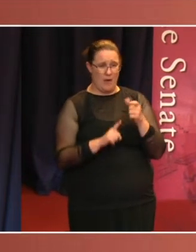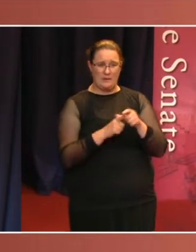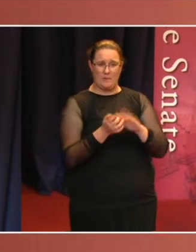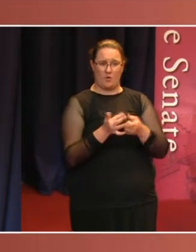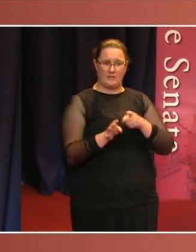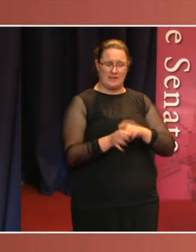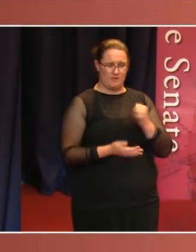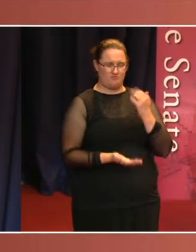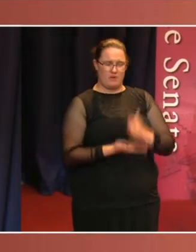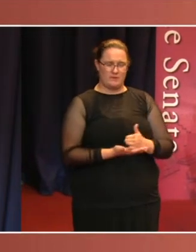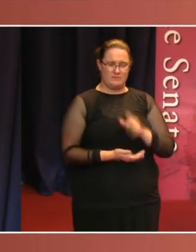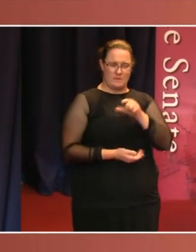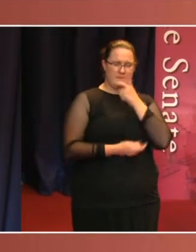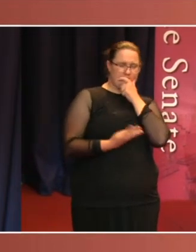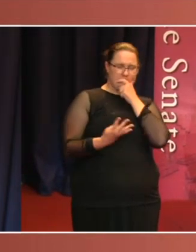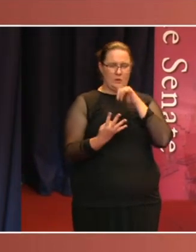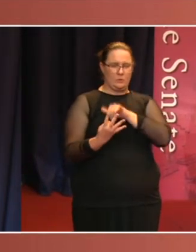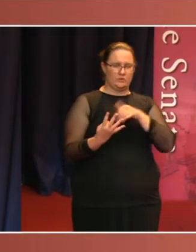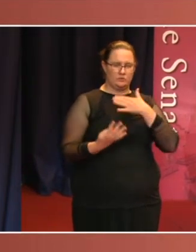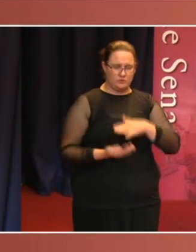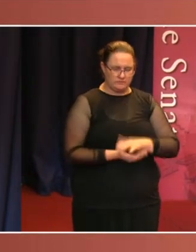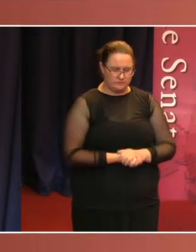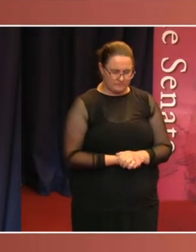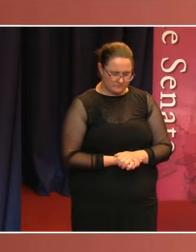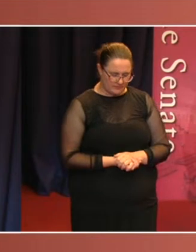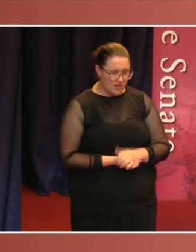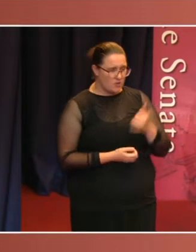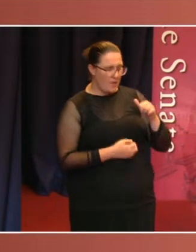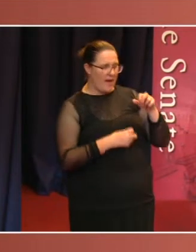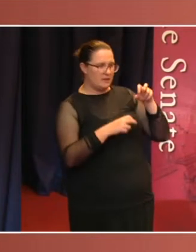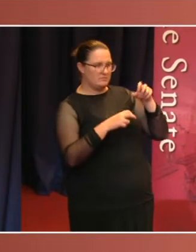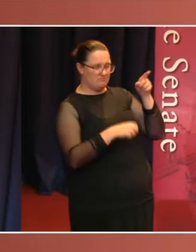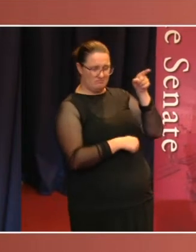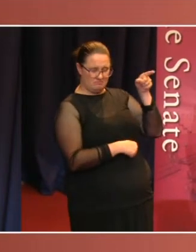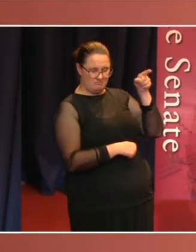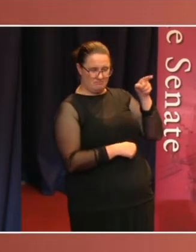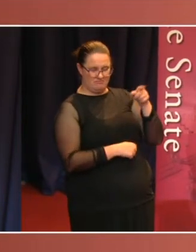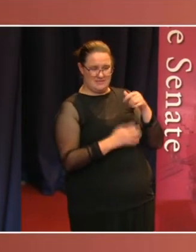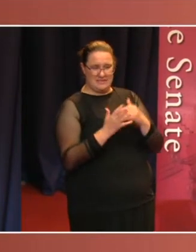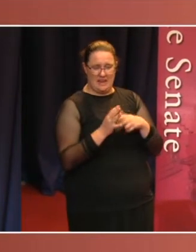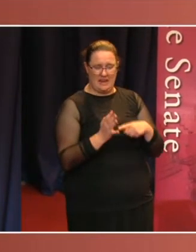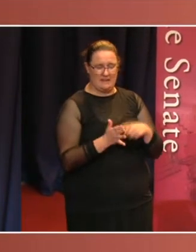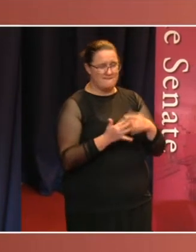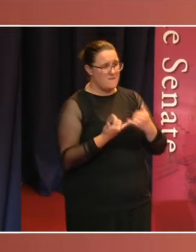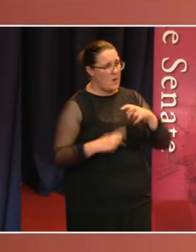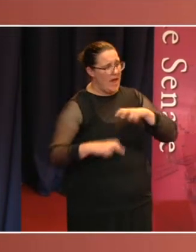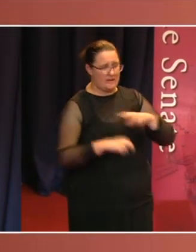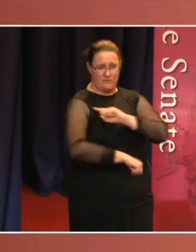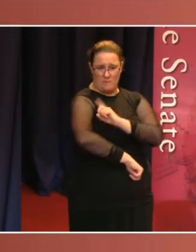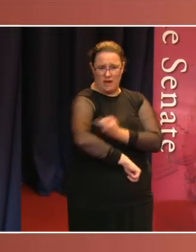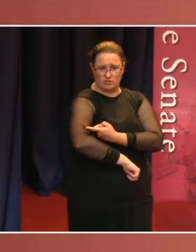houses in other Westminster-style democracies, our Senate is active, powerful and, crucially,